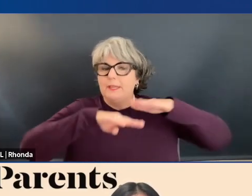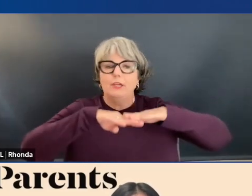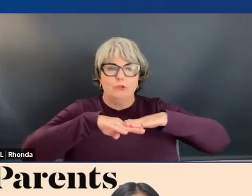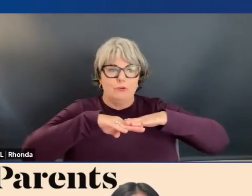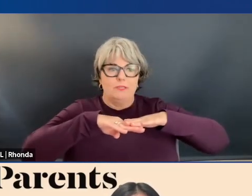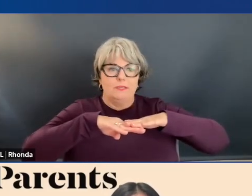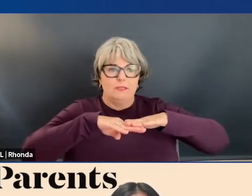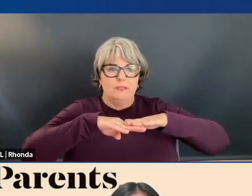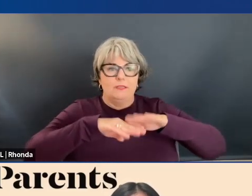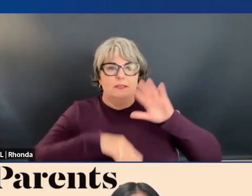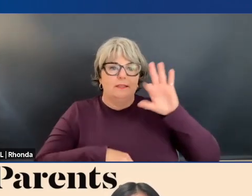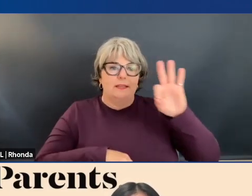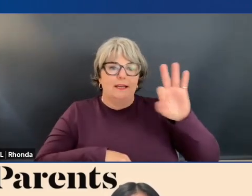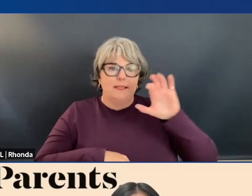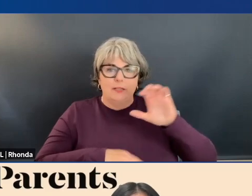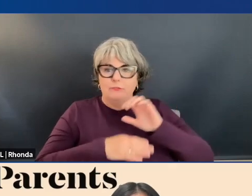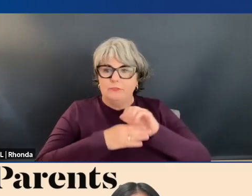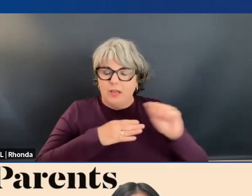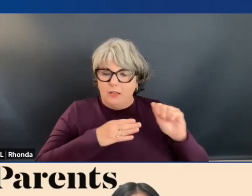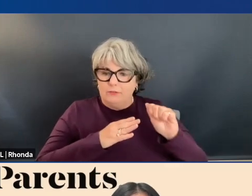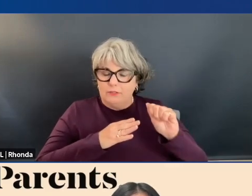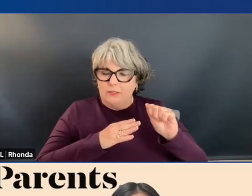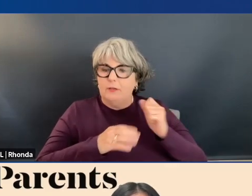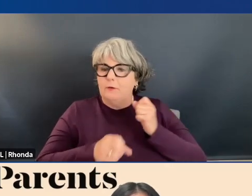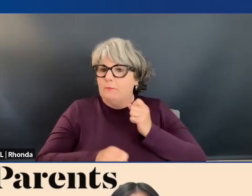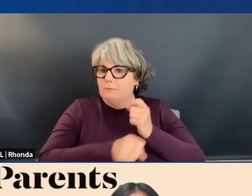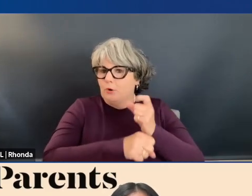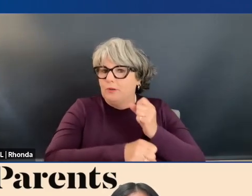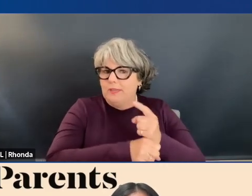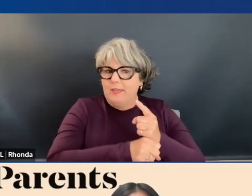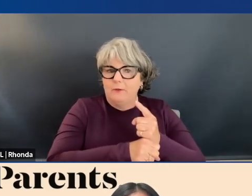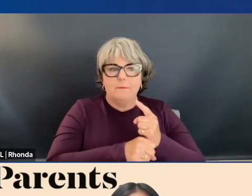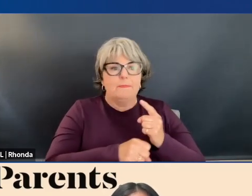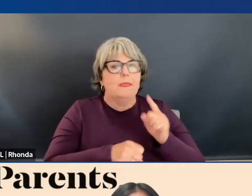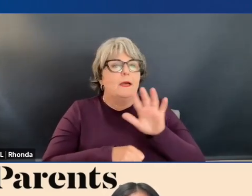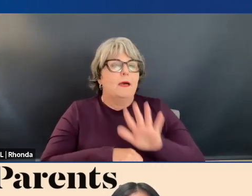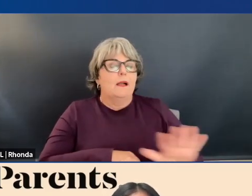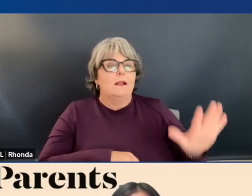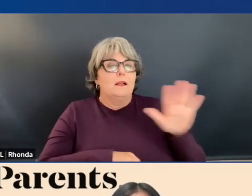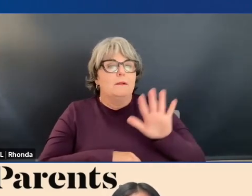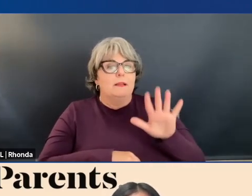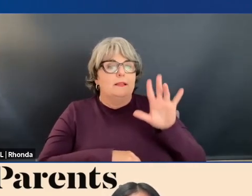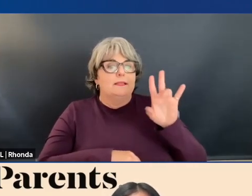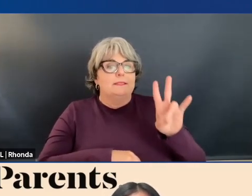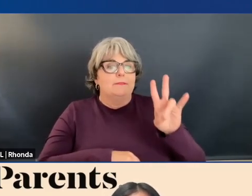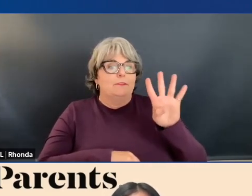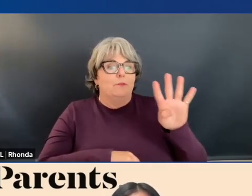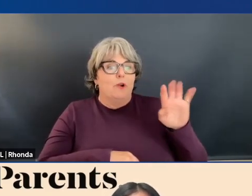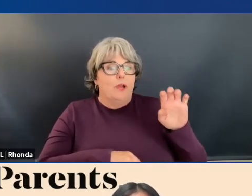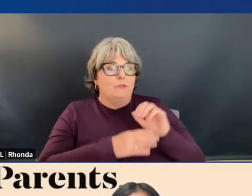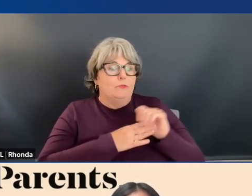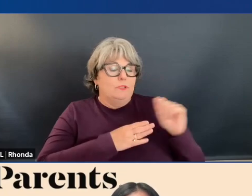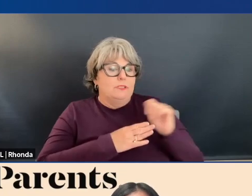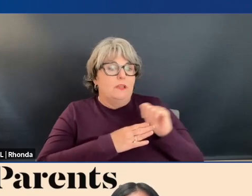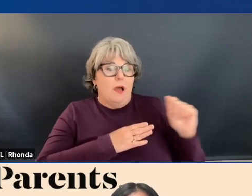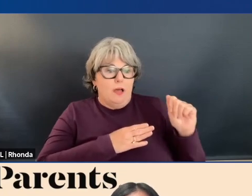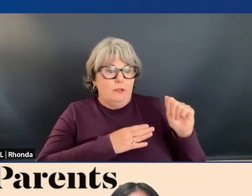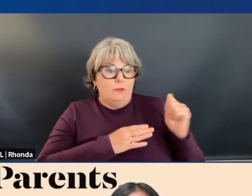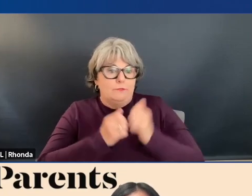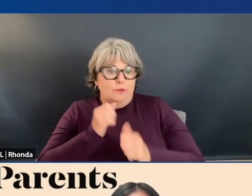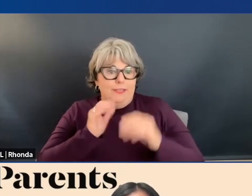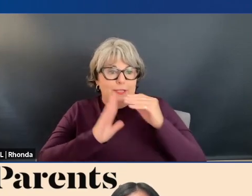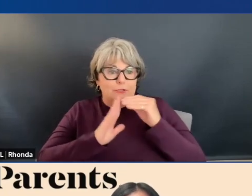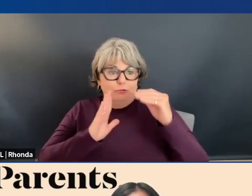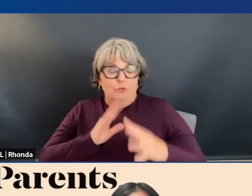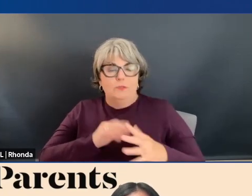by up to $900 per student per year, up to about $7,400 per student.